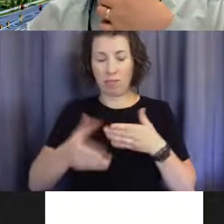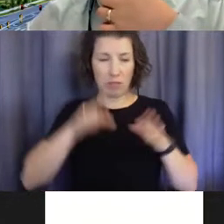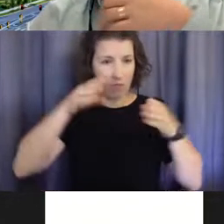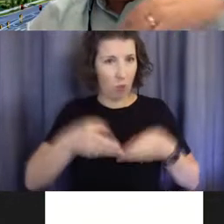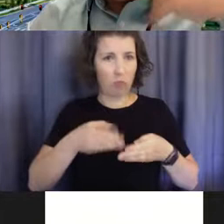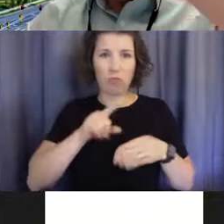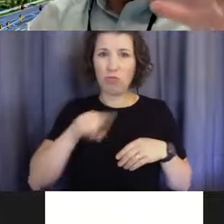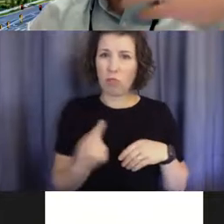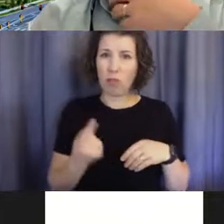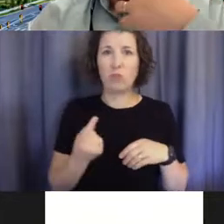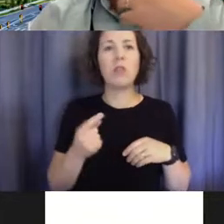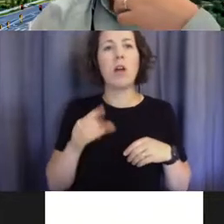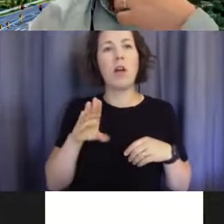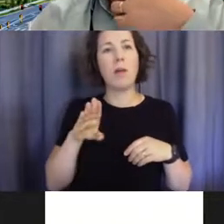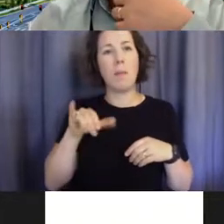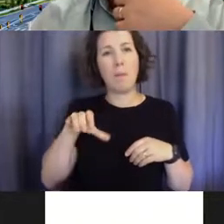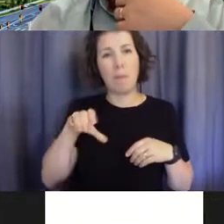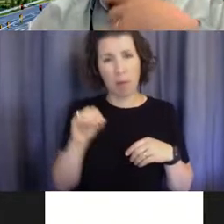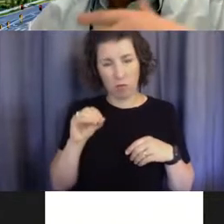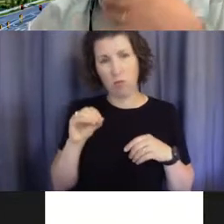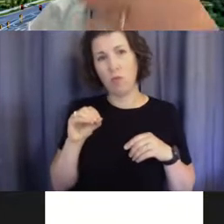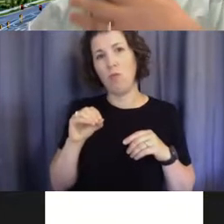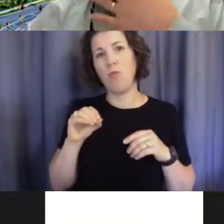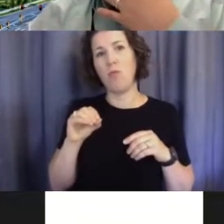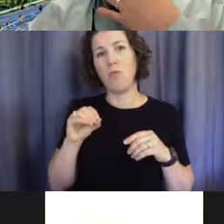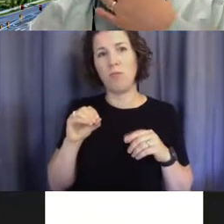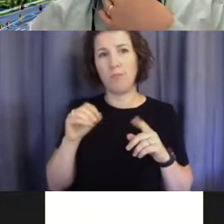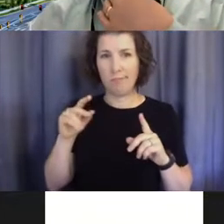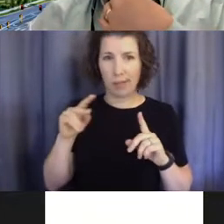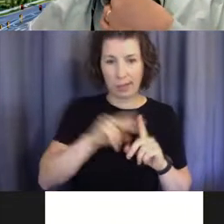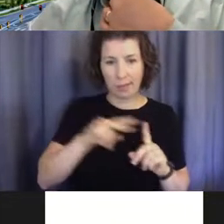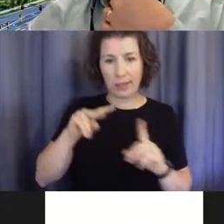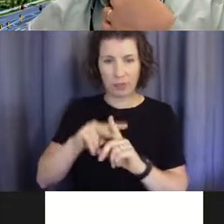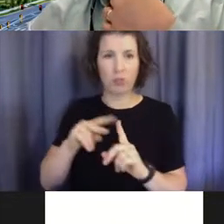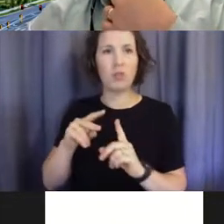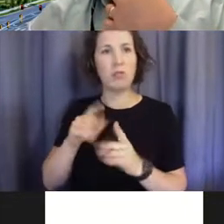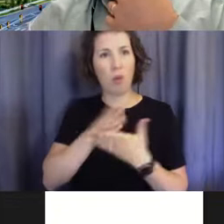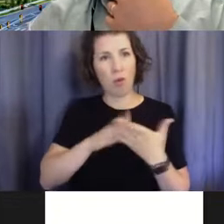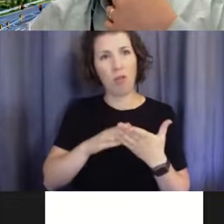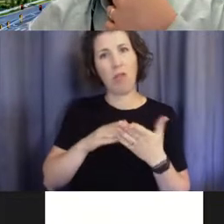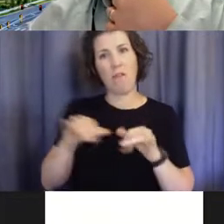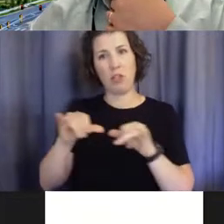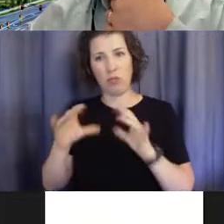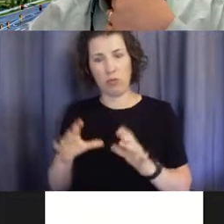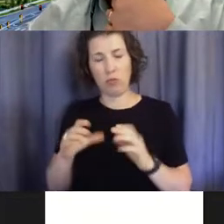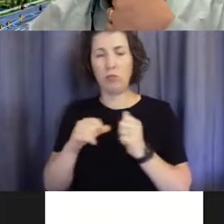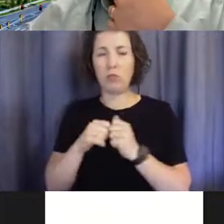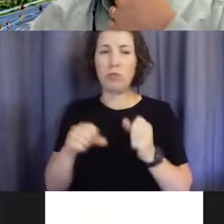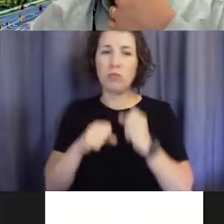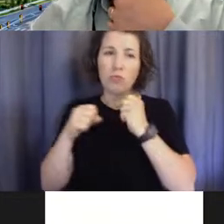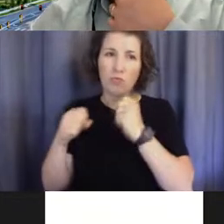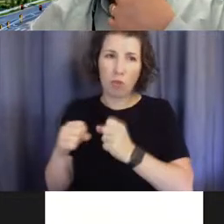the, the biology applications of engineering, uh, with a really strong